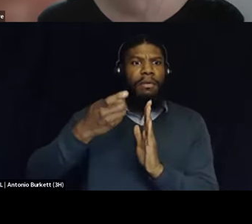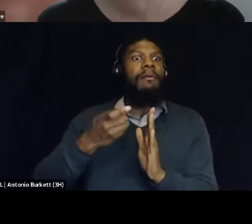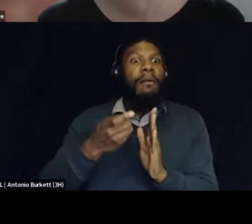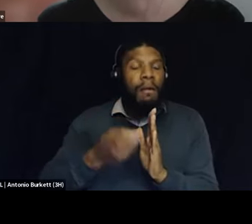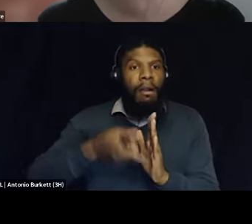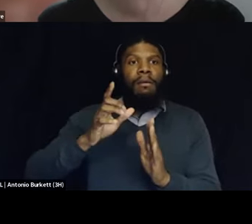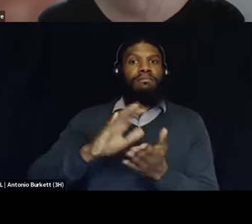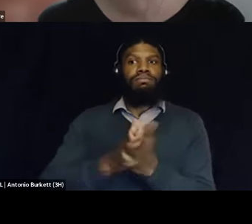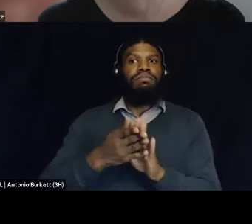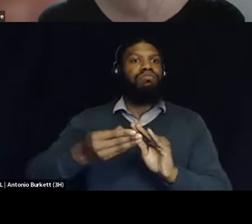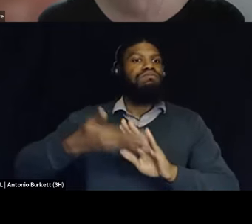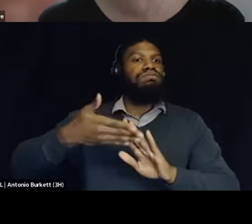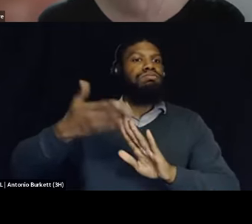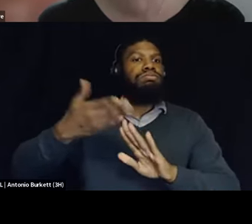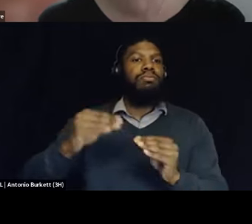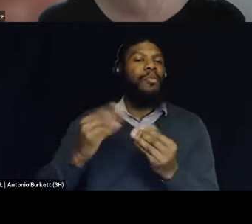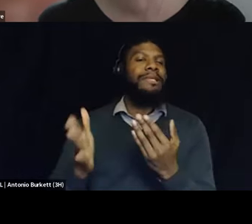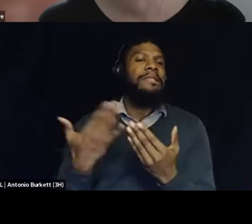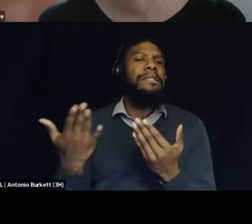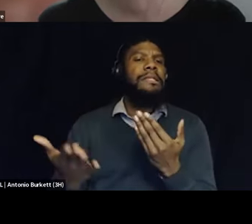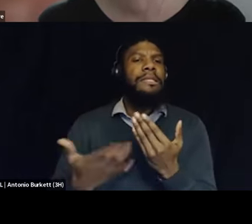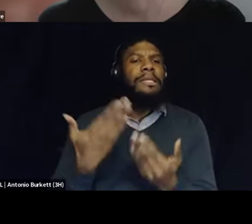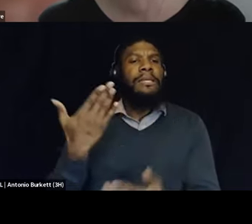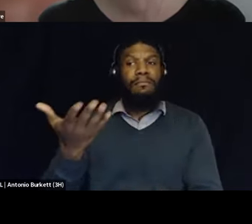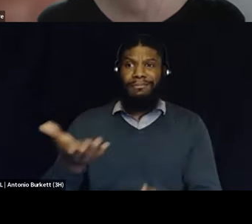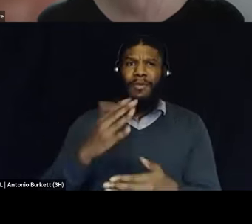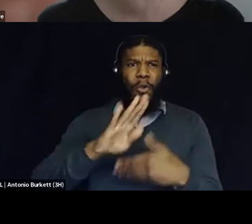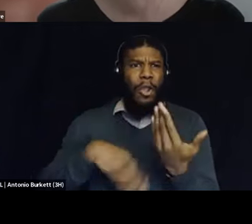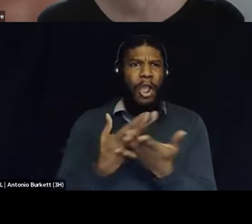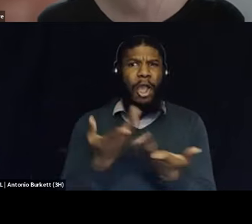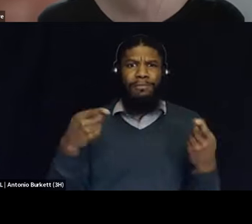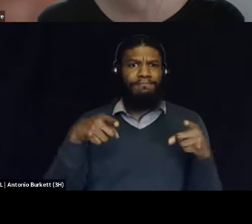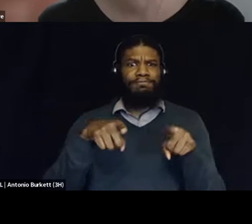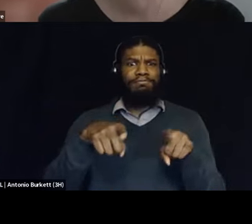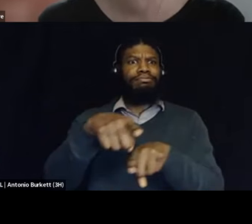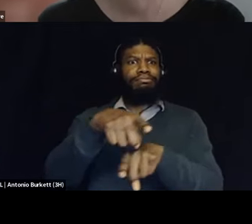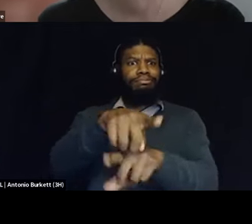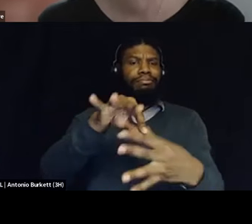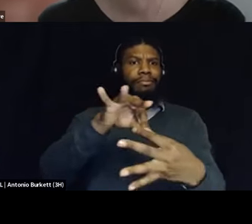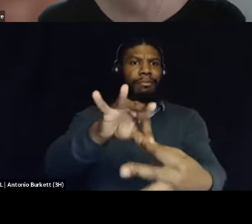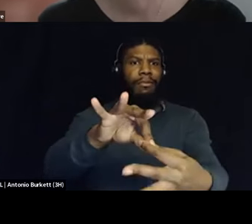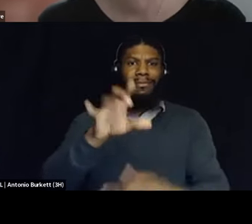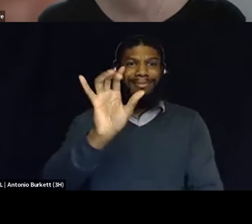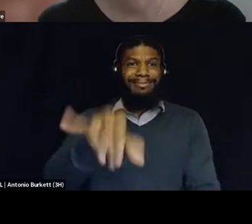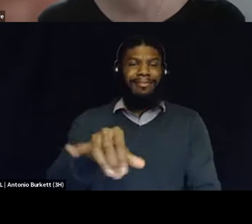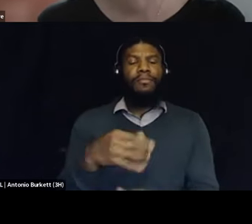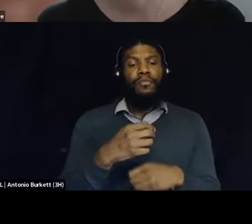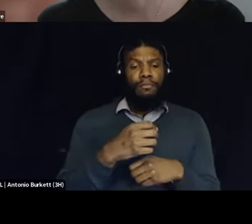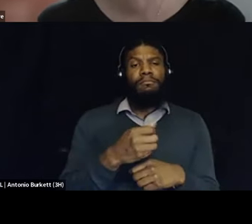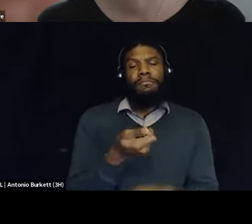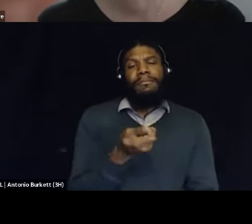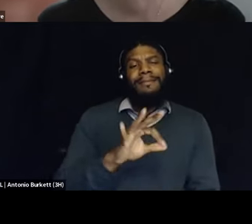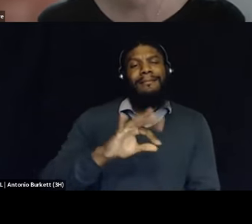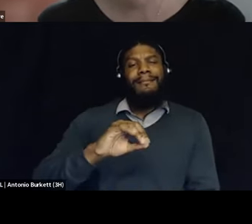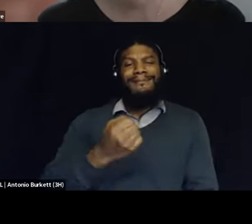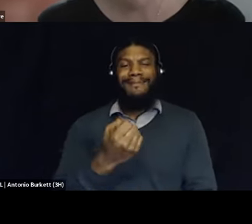um that it was all tied together and all happening at the same time so the 1990s um